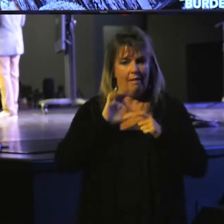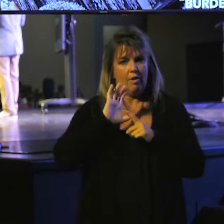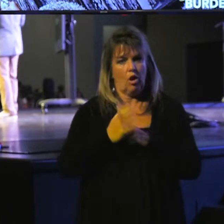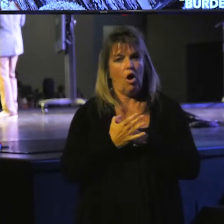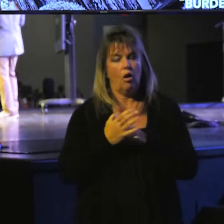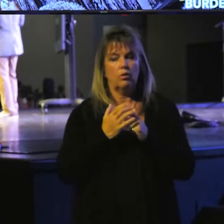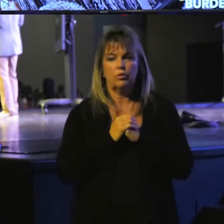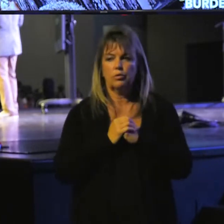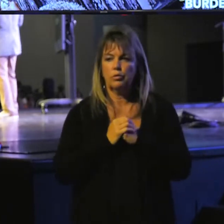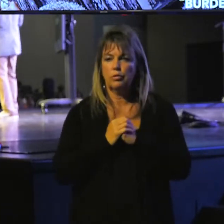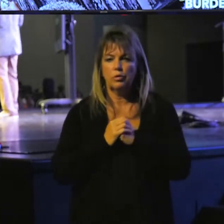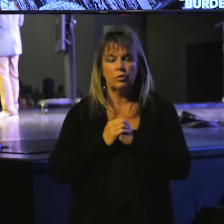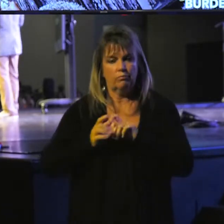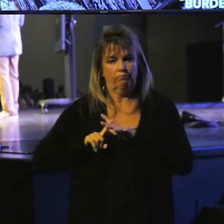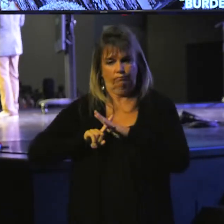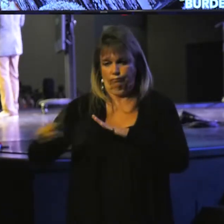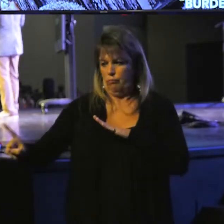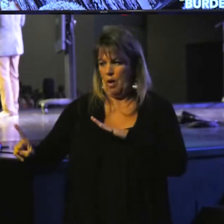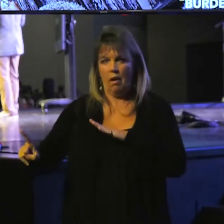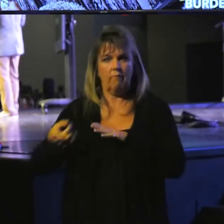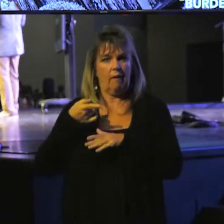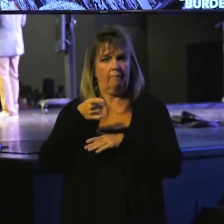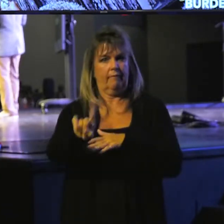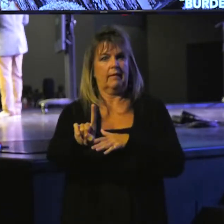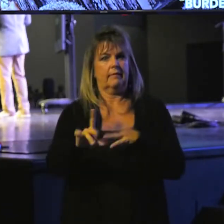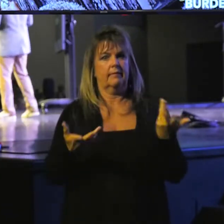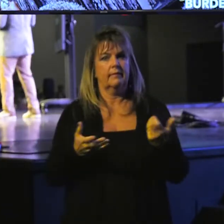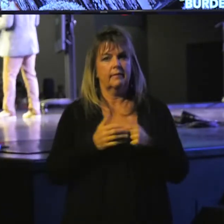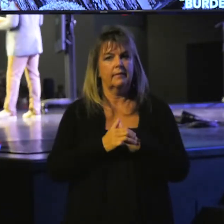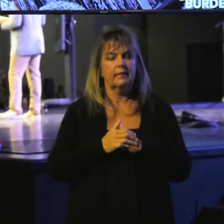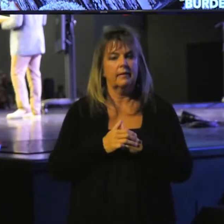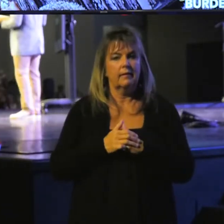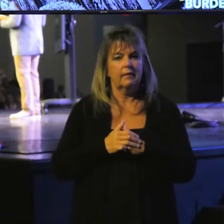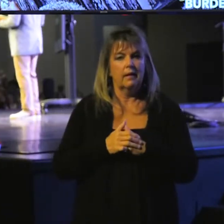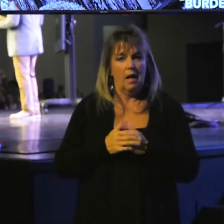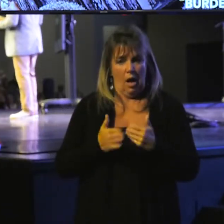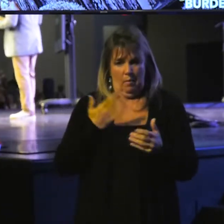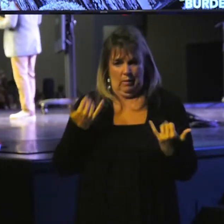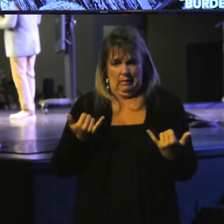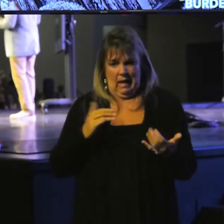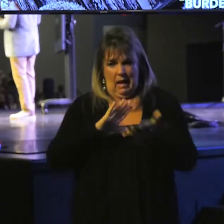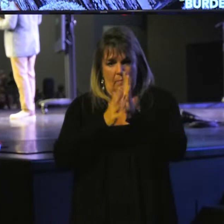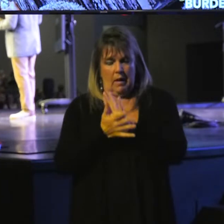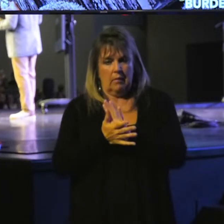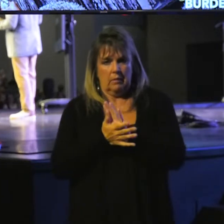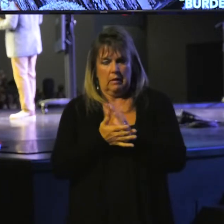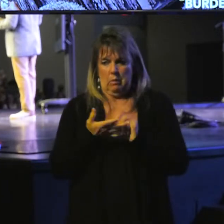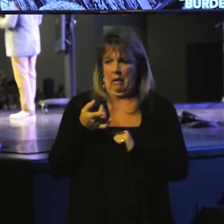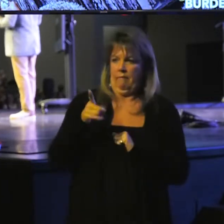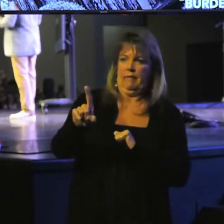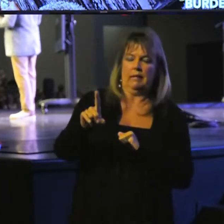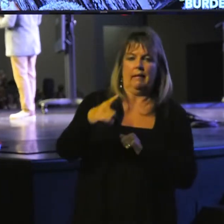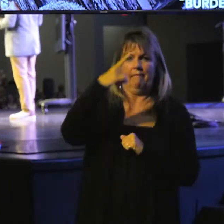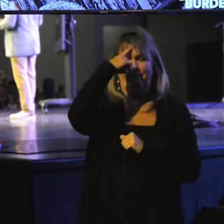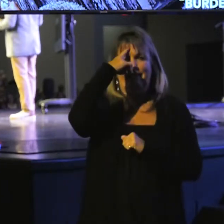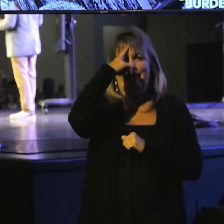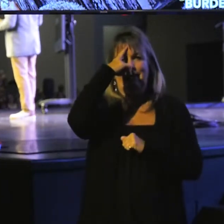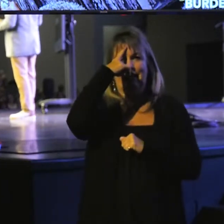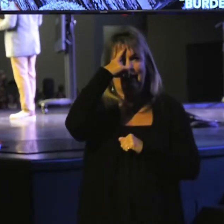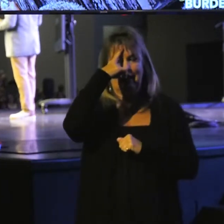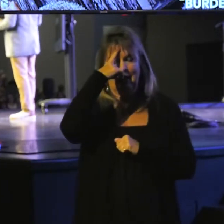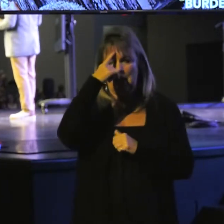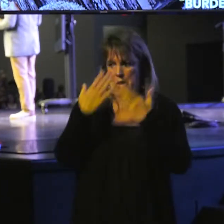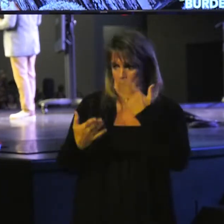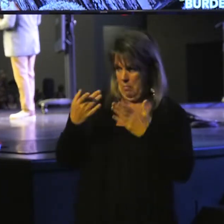is running from offense. And it has almost now become so offensive to think about offending